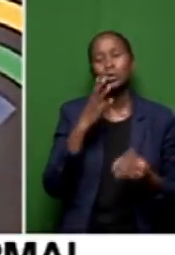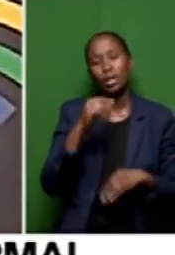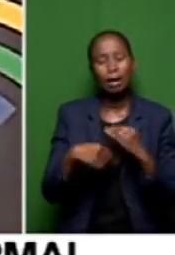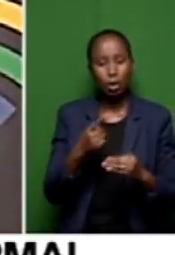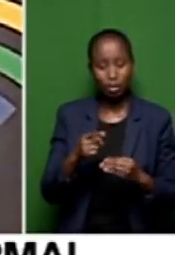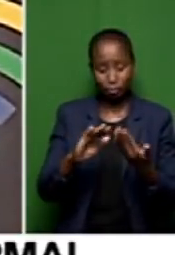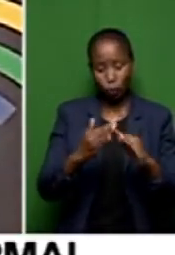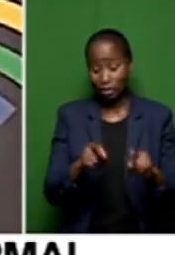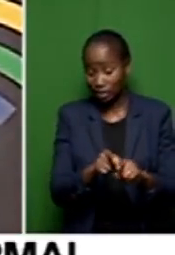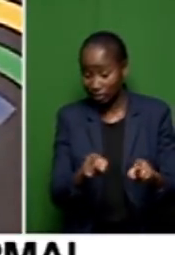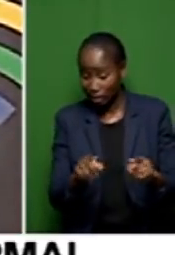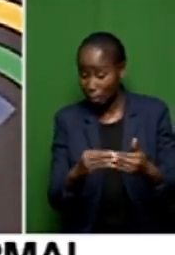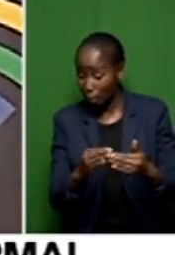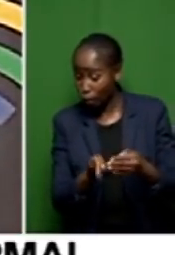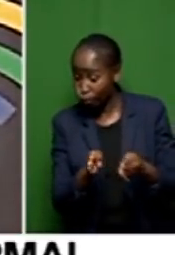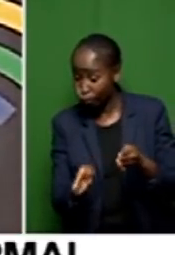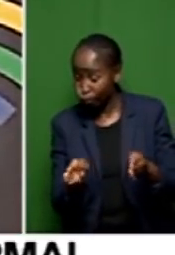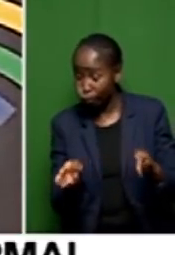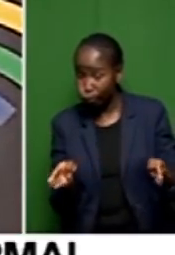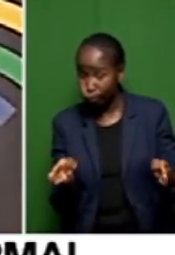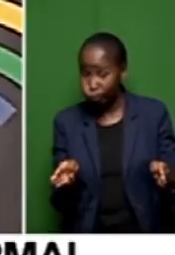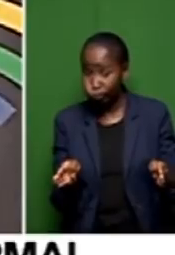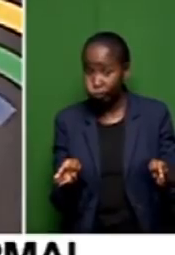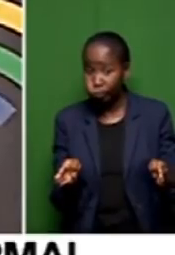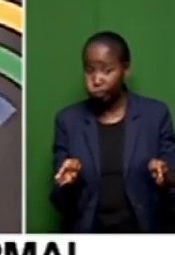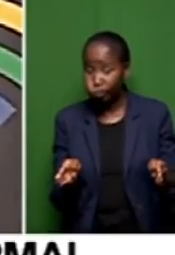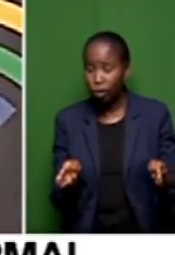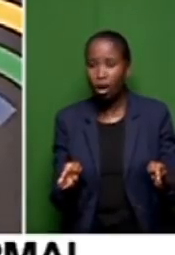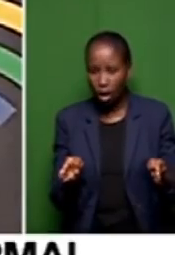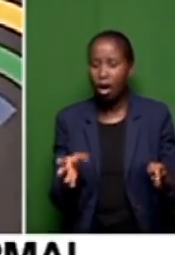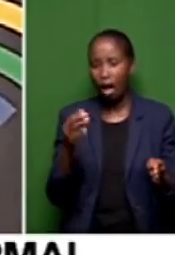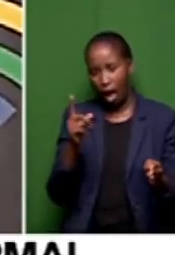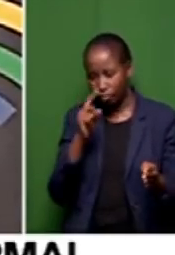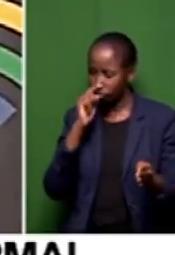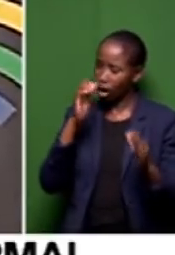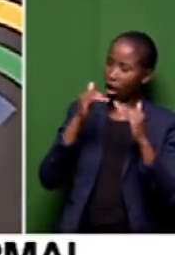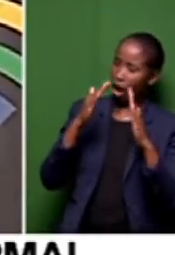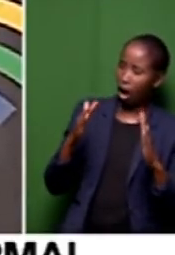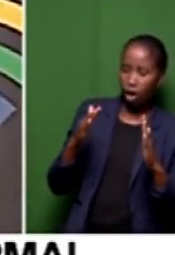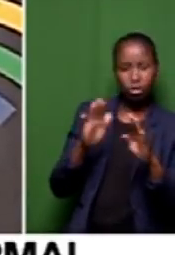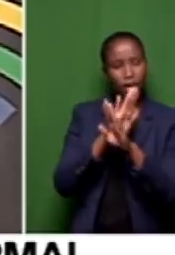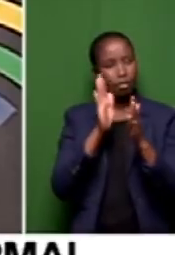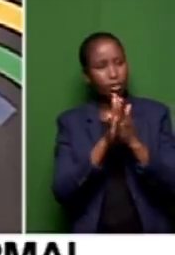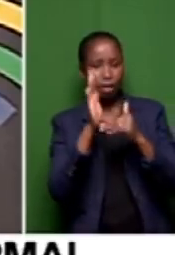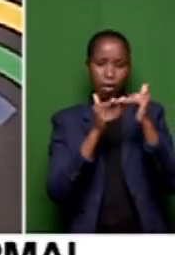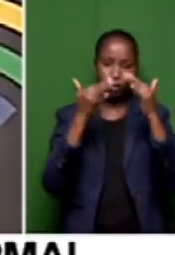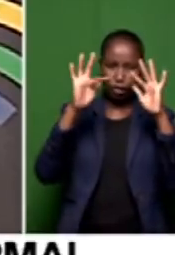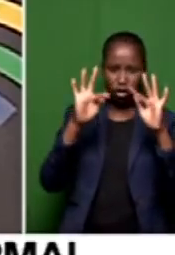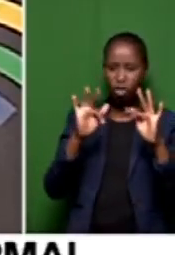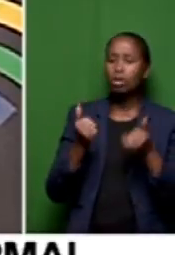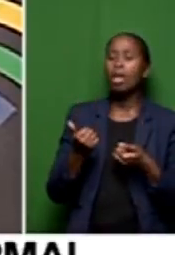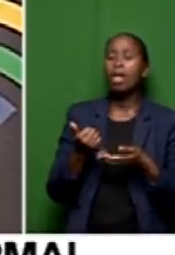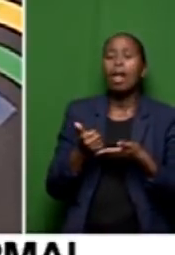residents who have been here, who are in formal structures, formal settings, formal dwellings. How are you servicing them? Because they are complaining